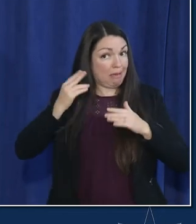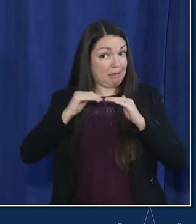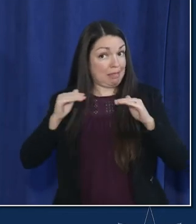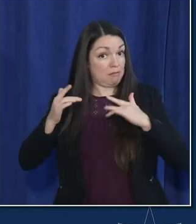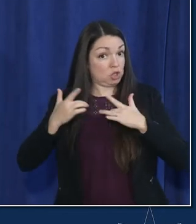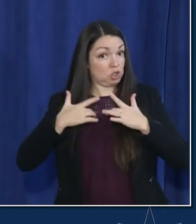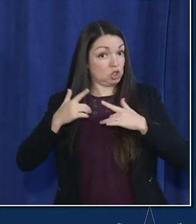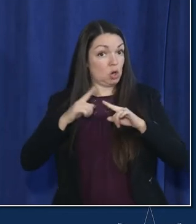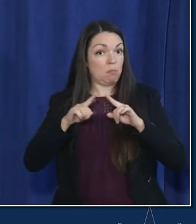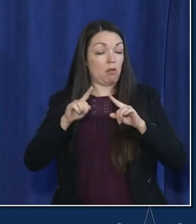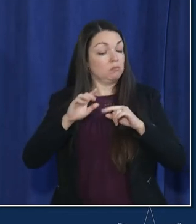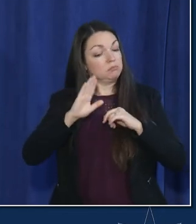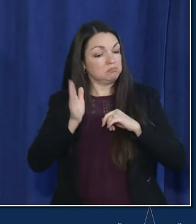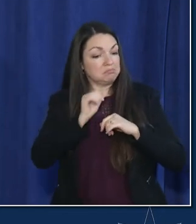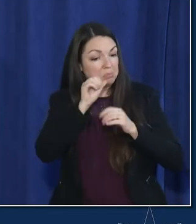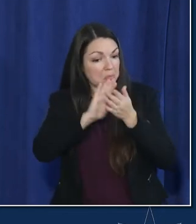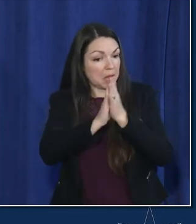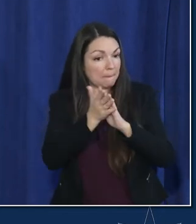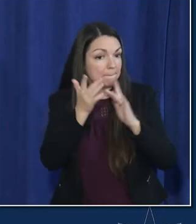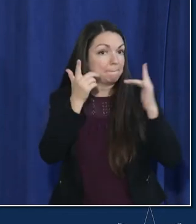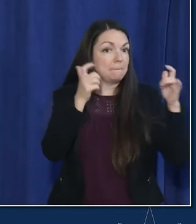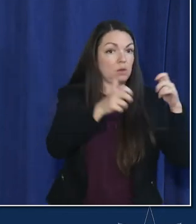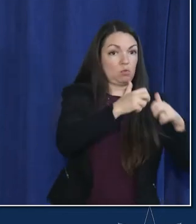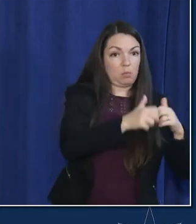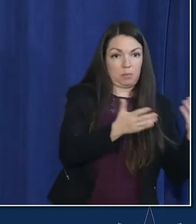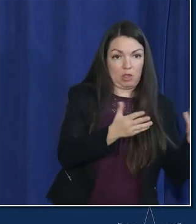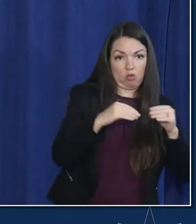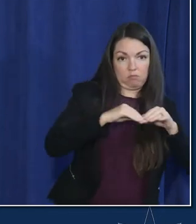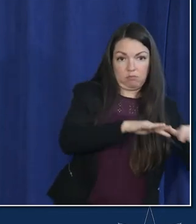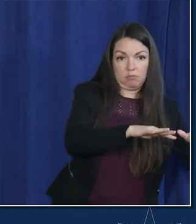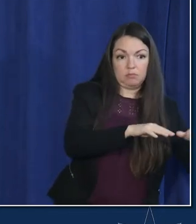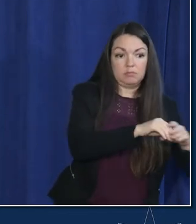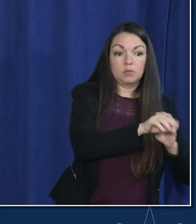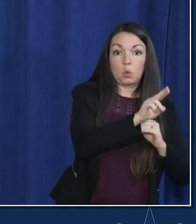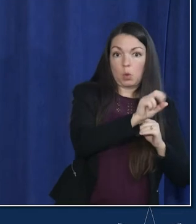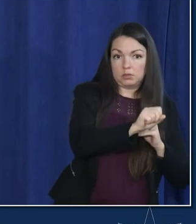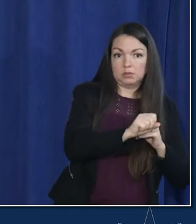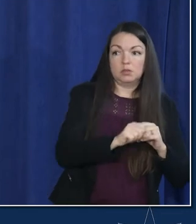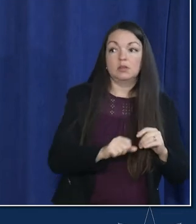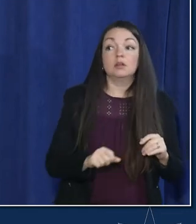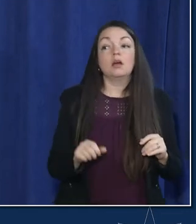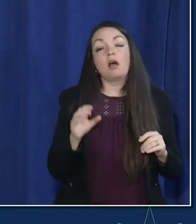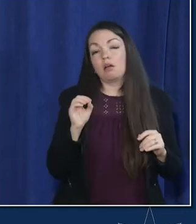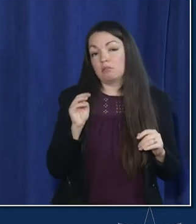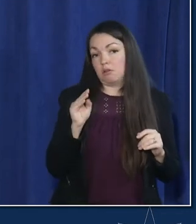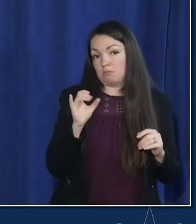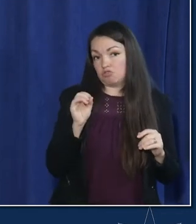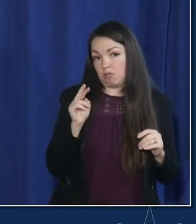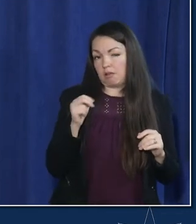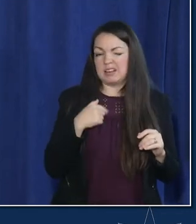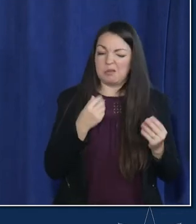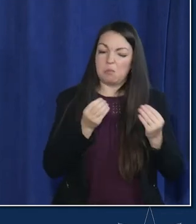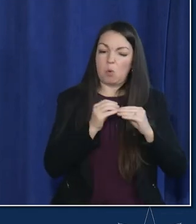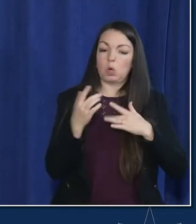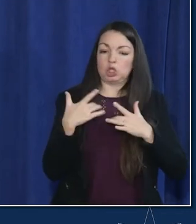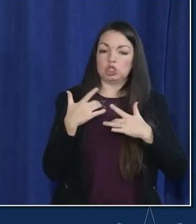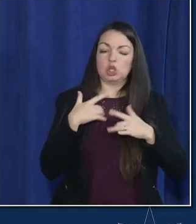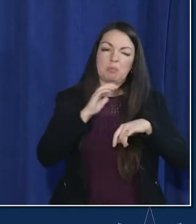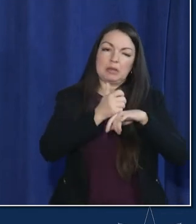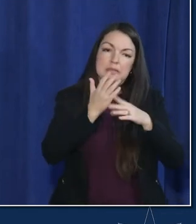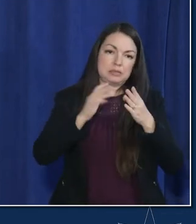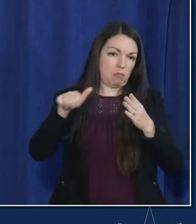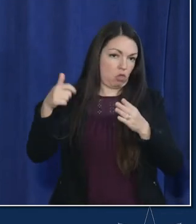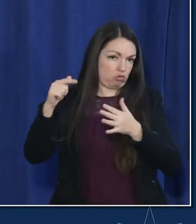actually became a huge issue here in the us now i am more concerned about this one than i am the beta just based on some of these other things